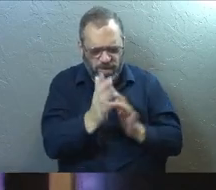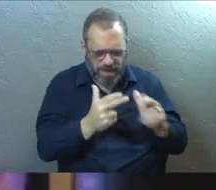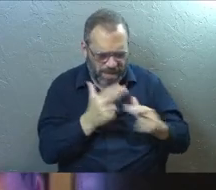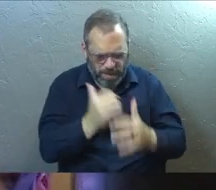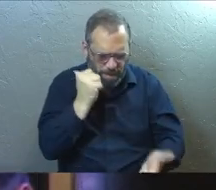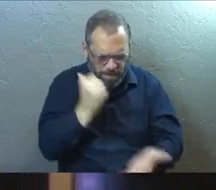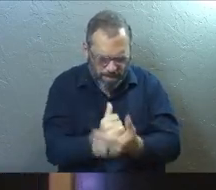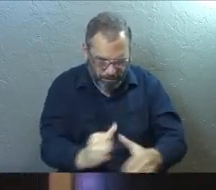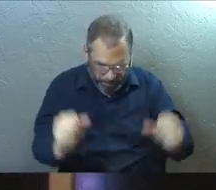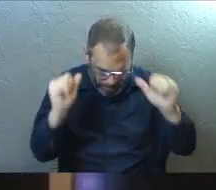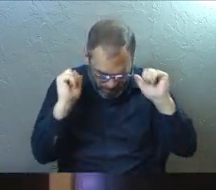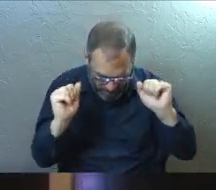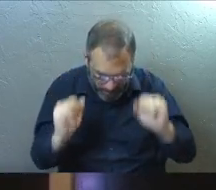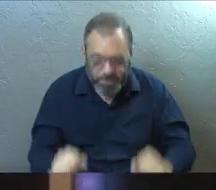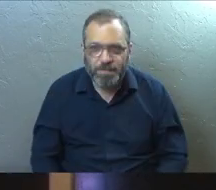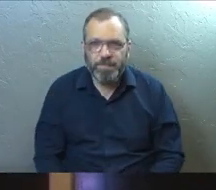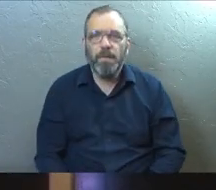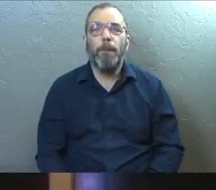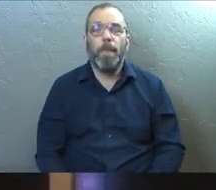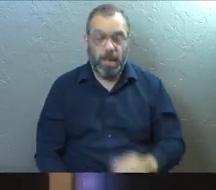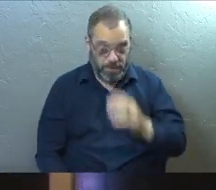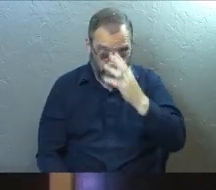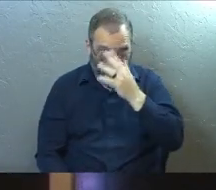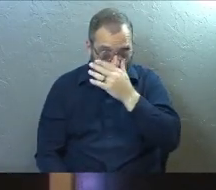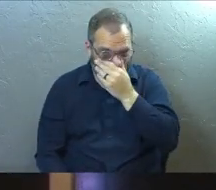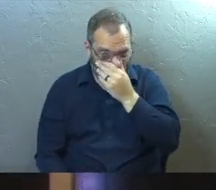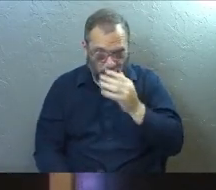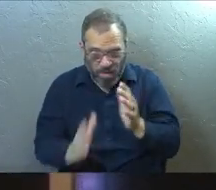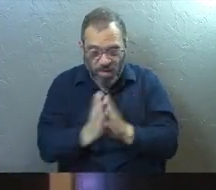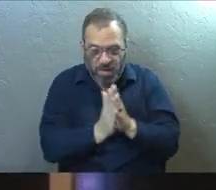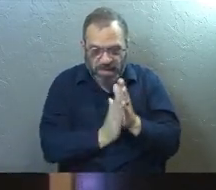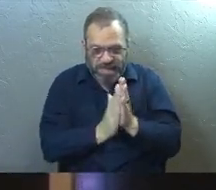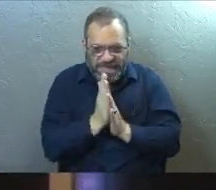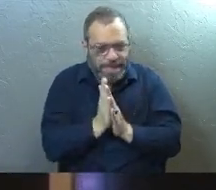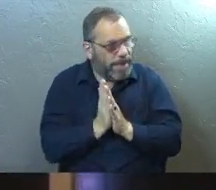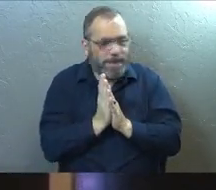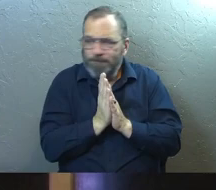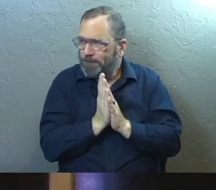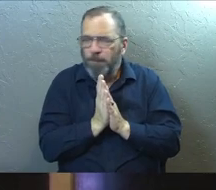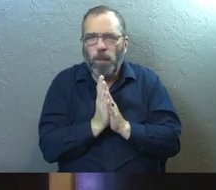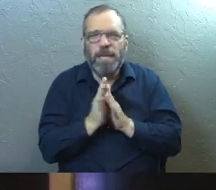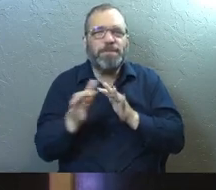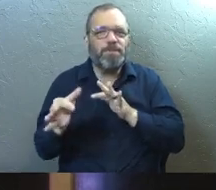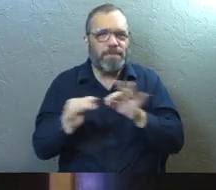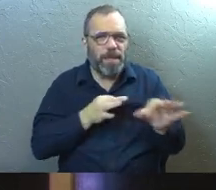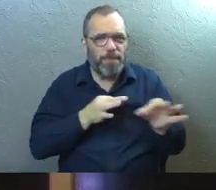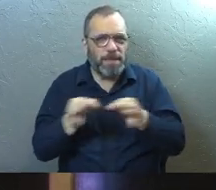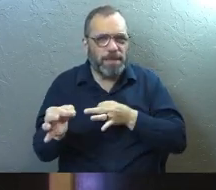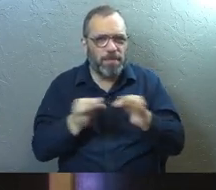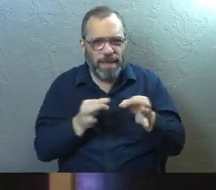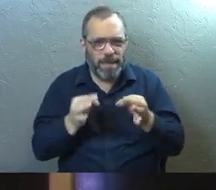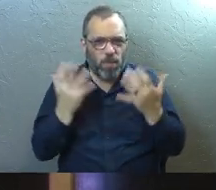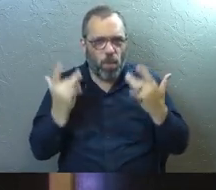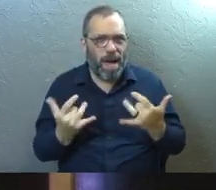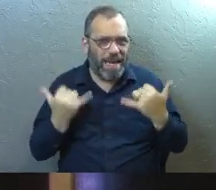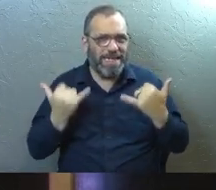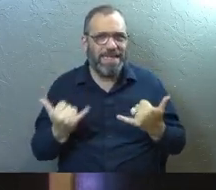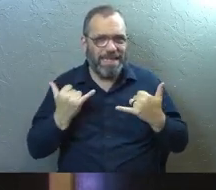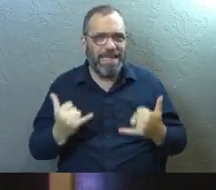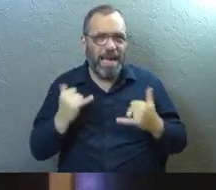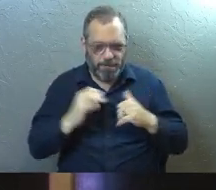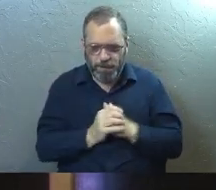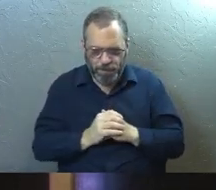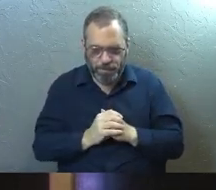name. Amen. Amen. Okay, so just a little bit of explanation on how we got here today.